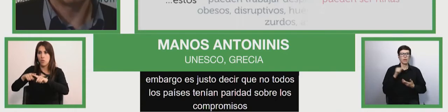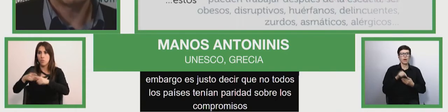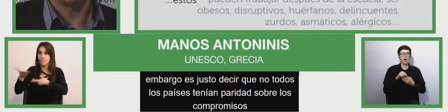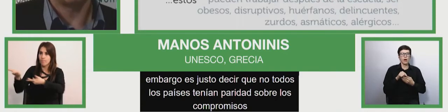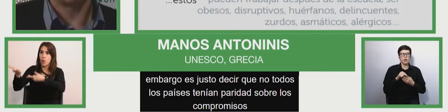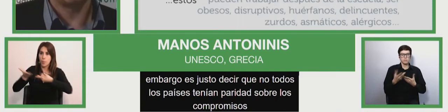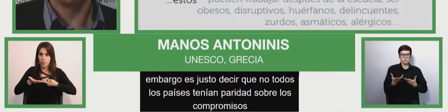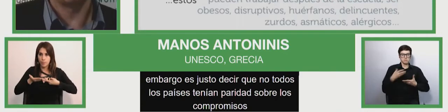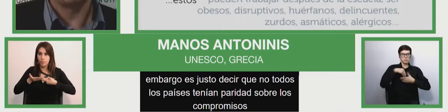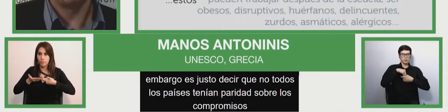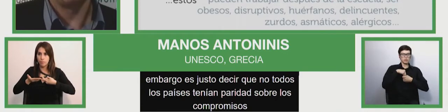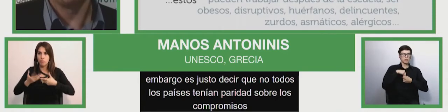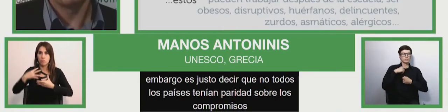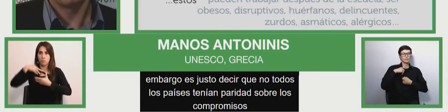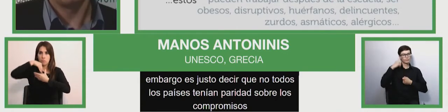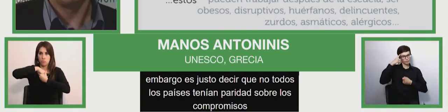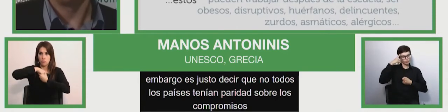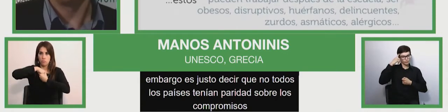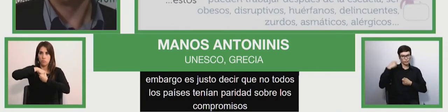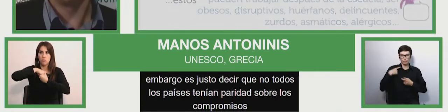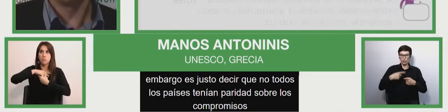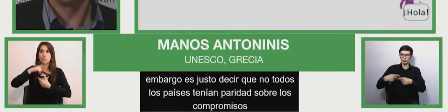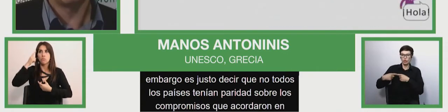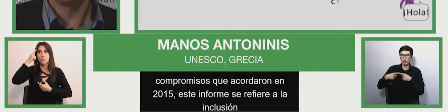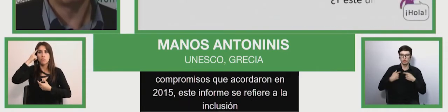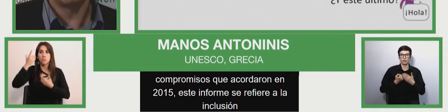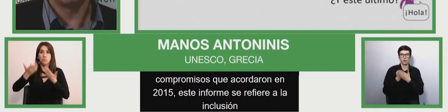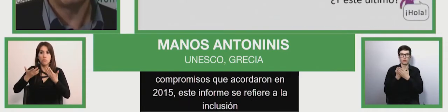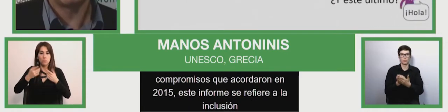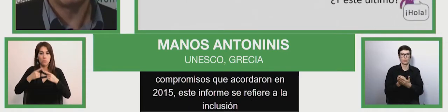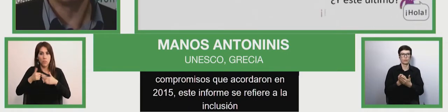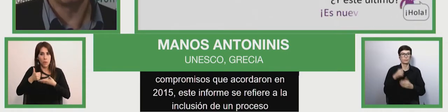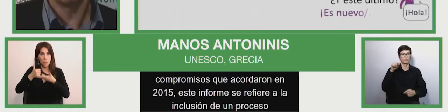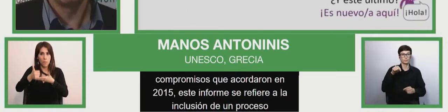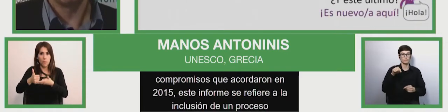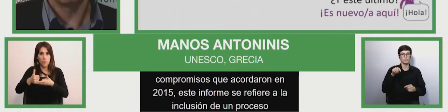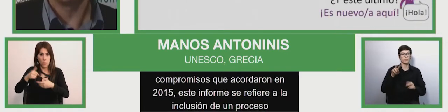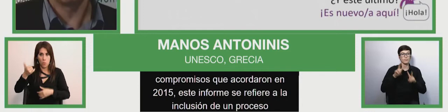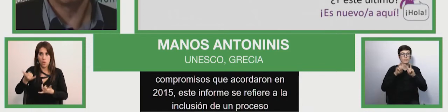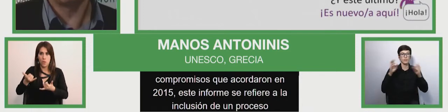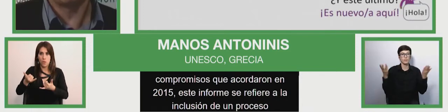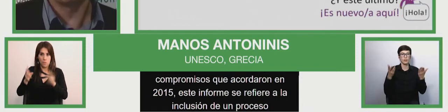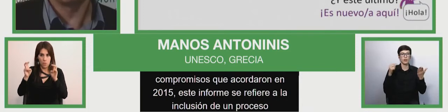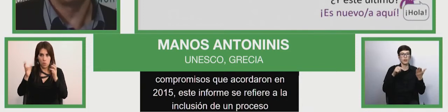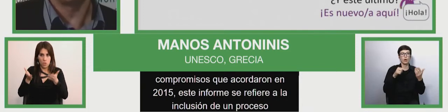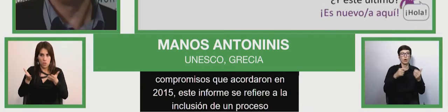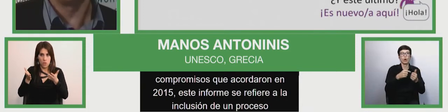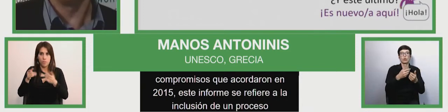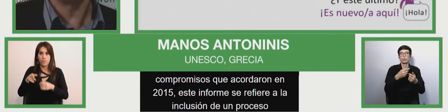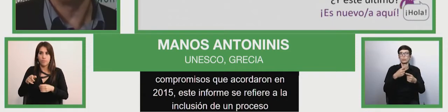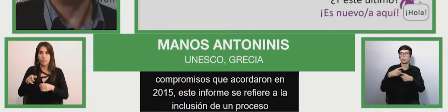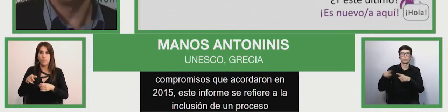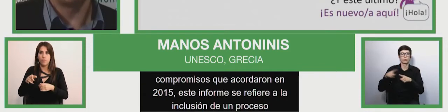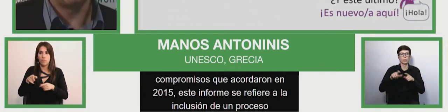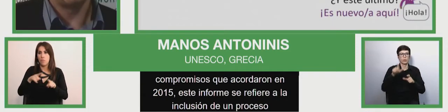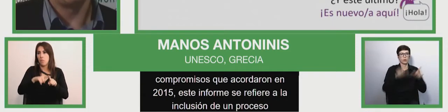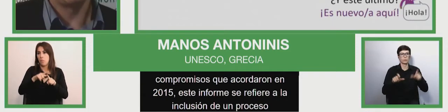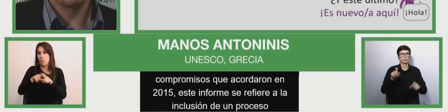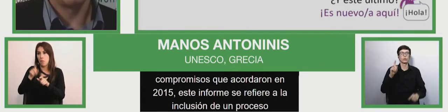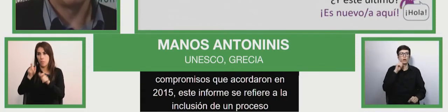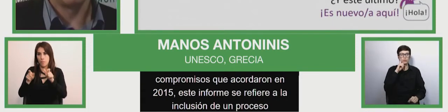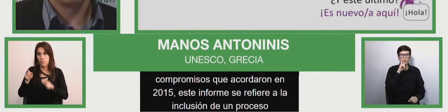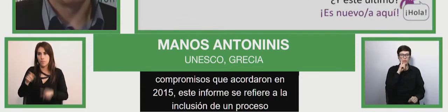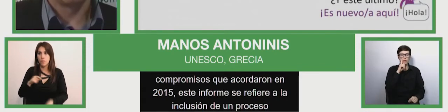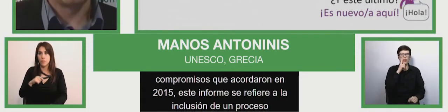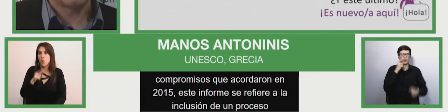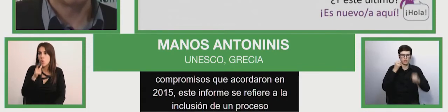social cohesion. These actions are based on the belief that everybody has value. The education